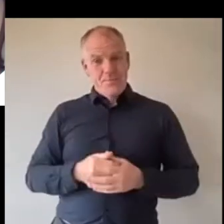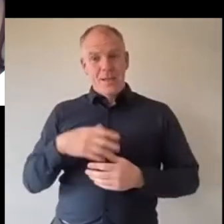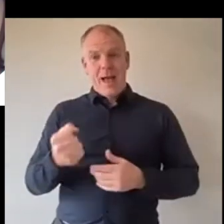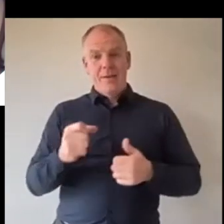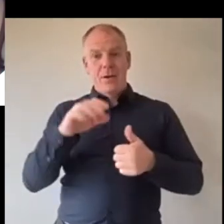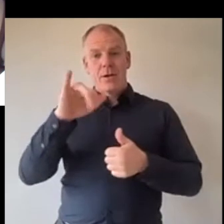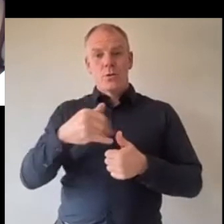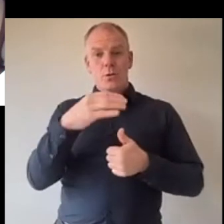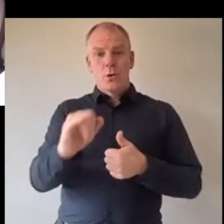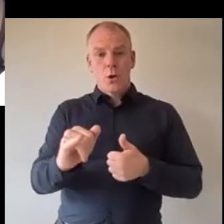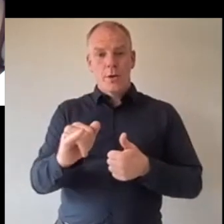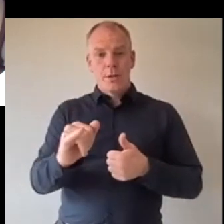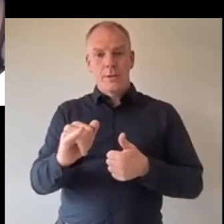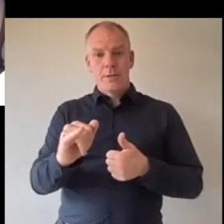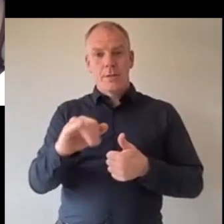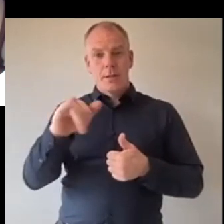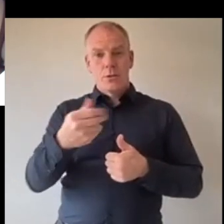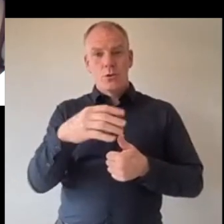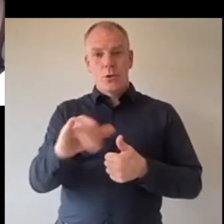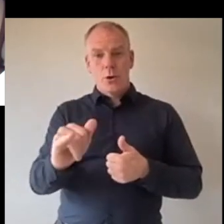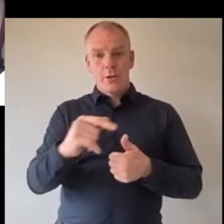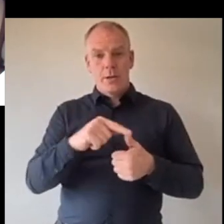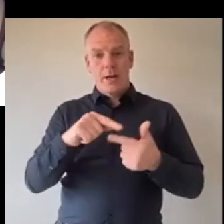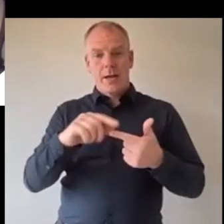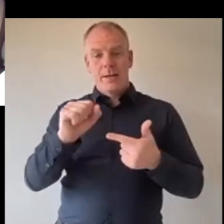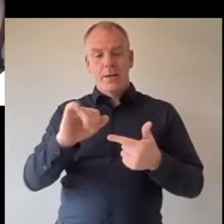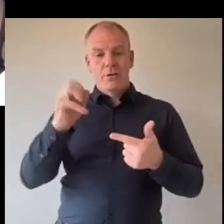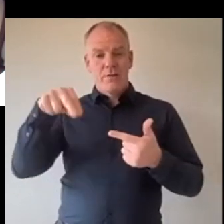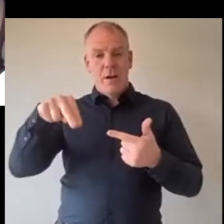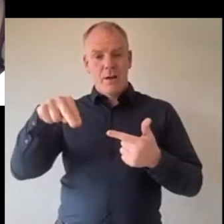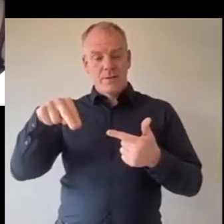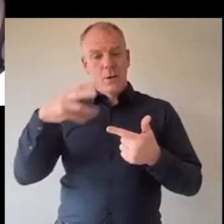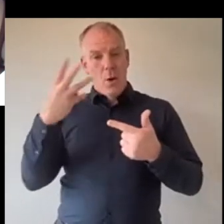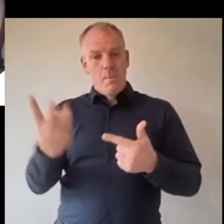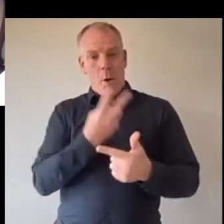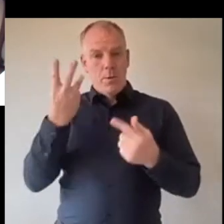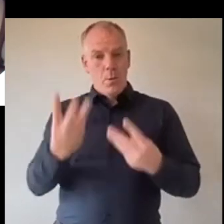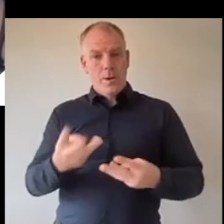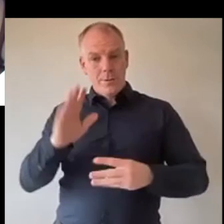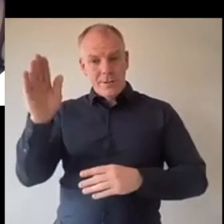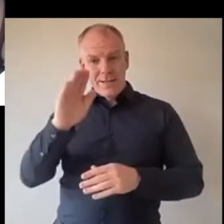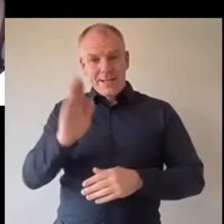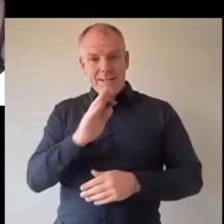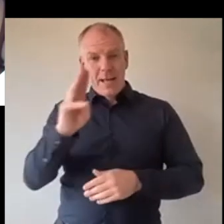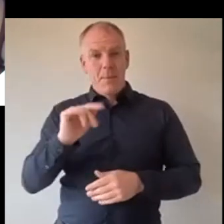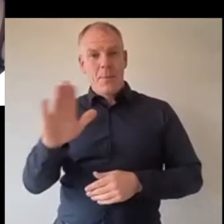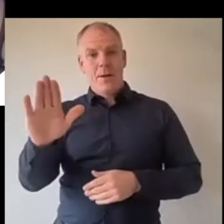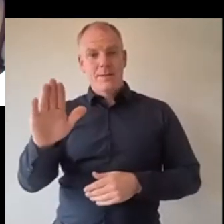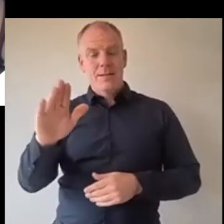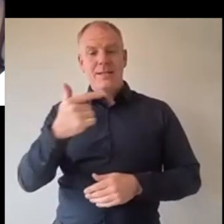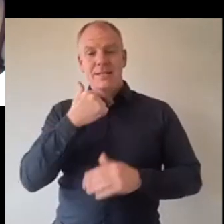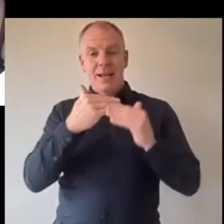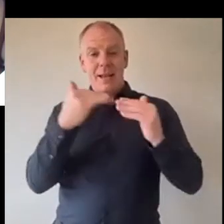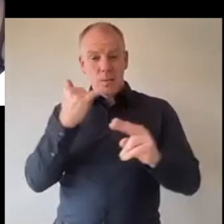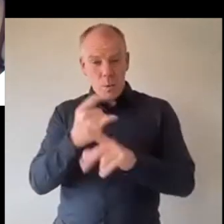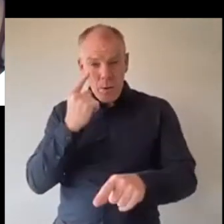joy addict can be backer and shiv uh shivano hallen who who would like to give a shout out to st paul secondary school I don't know